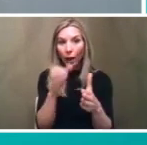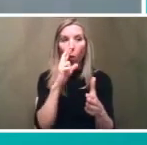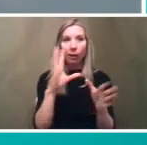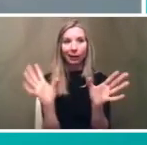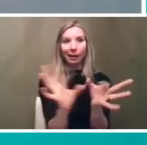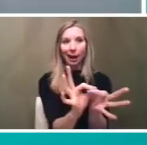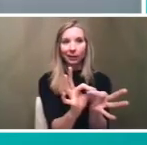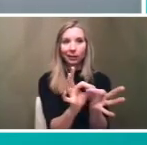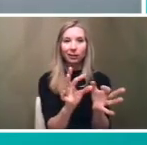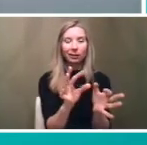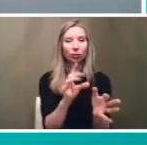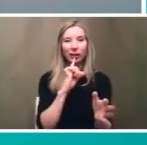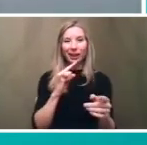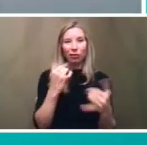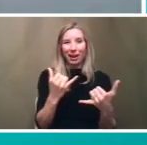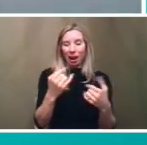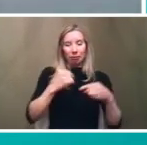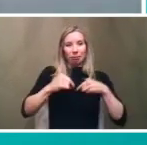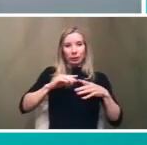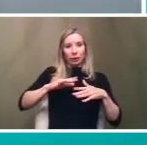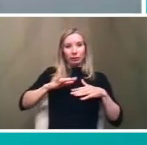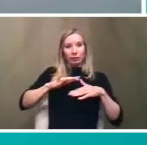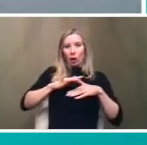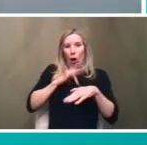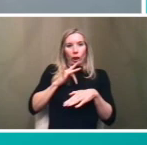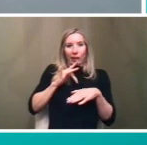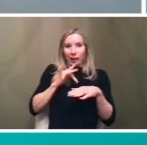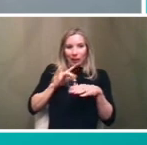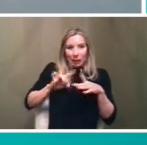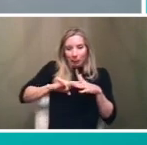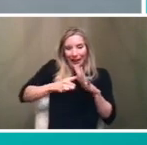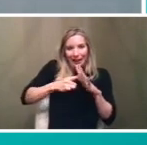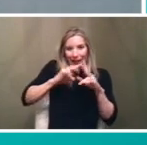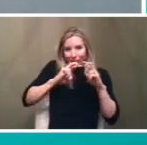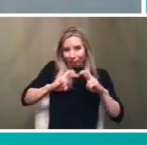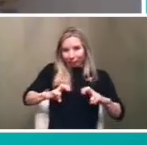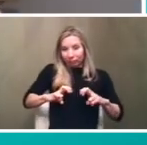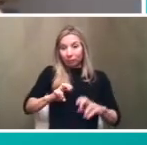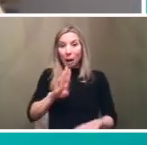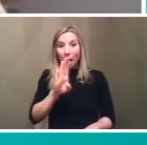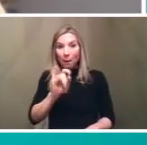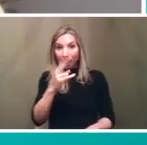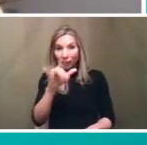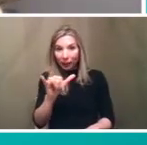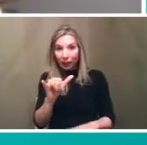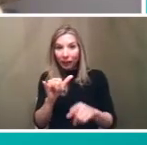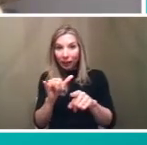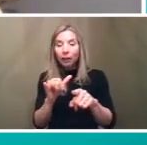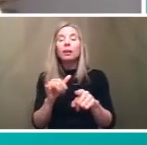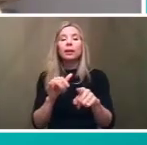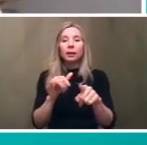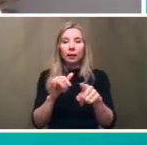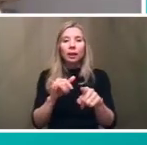at the very early stages but um you know beth and if you want to give any more thoughts based on your previous experience yeah so one thing i want to do is can you